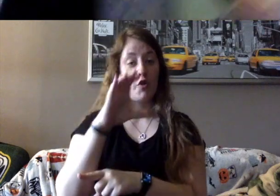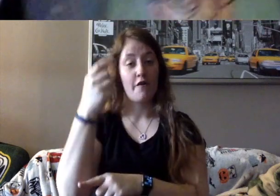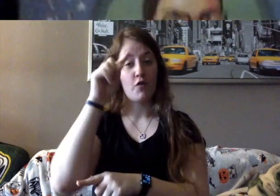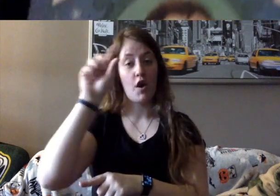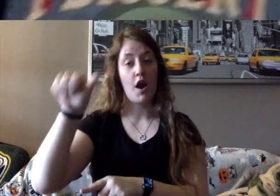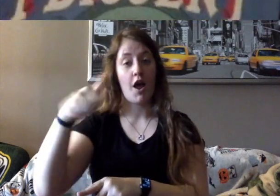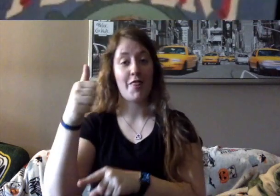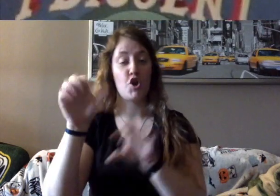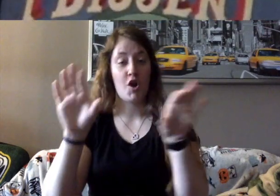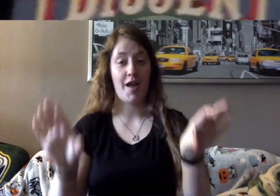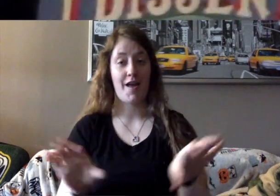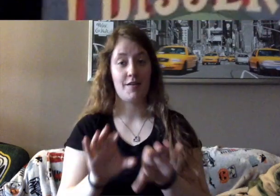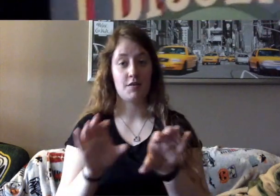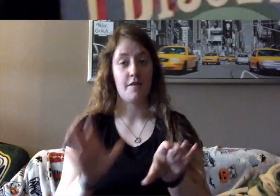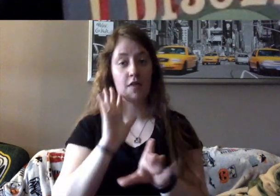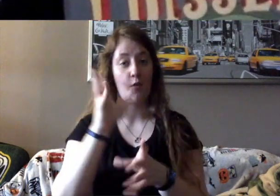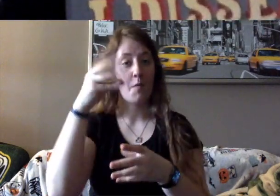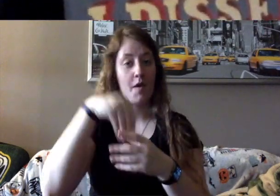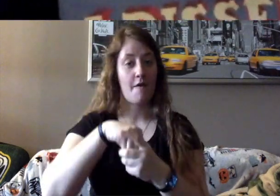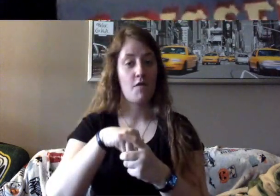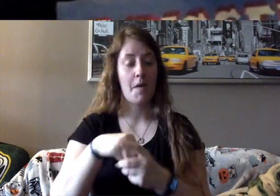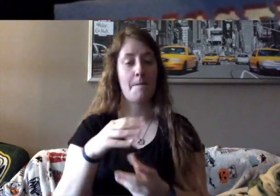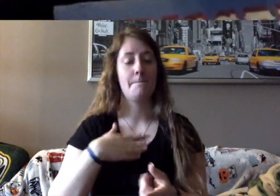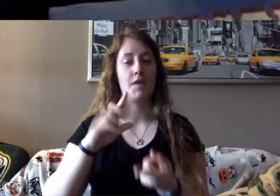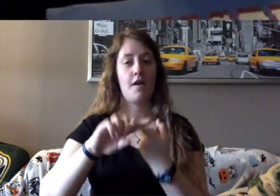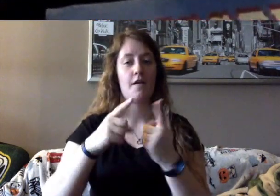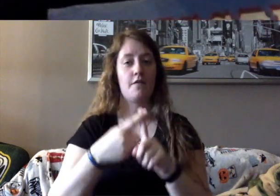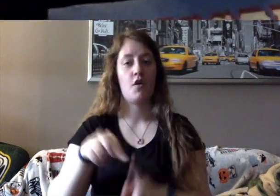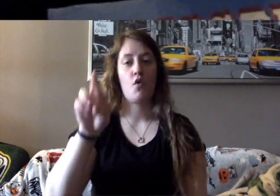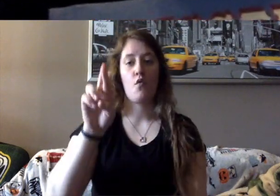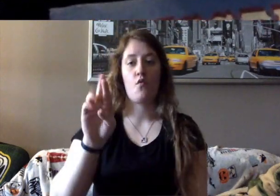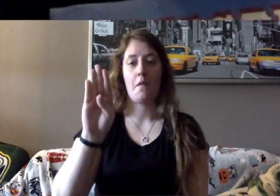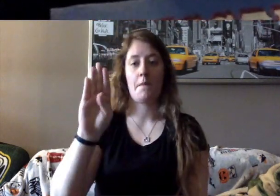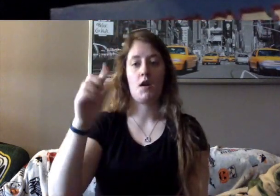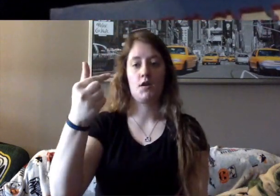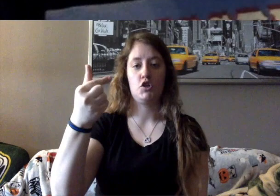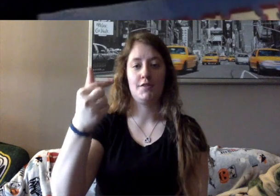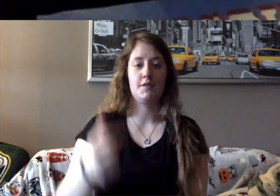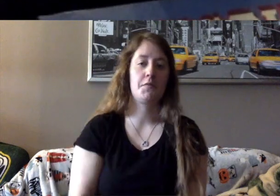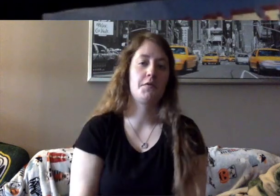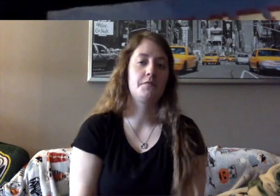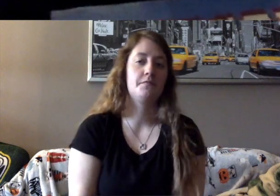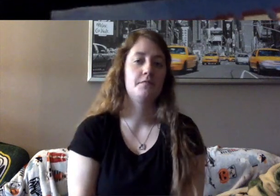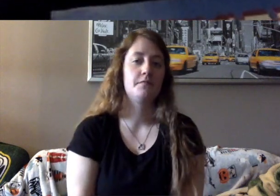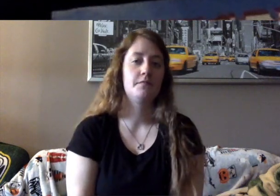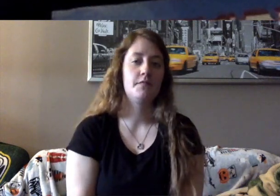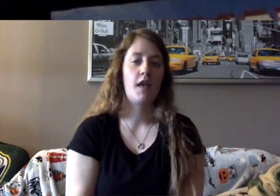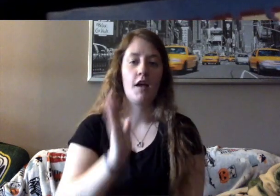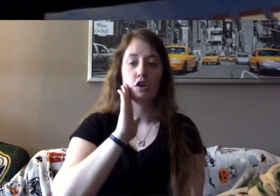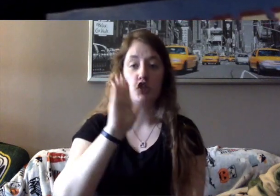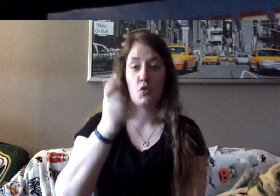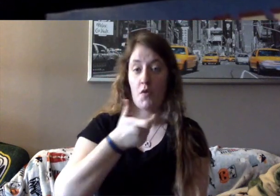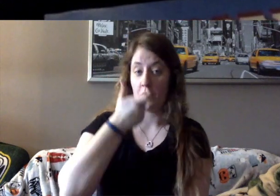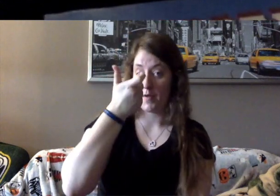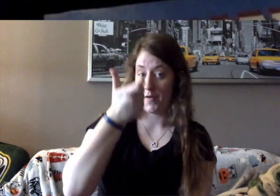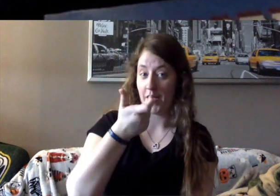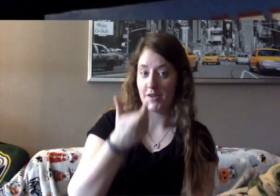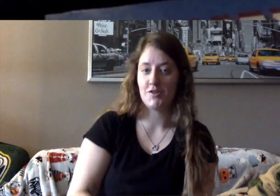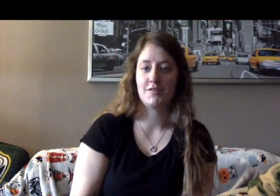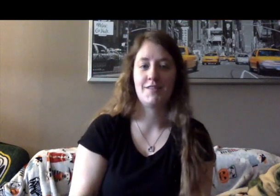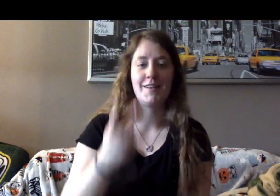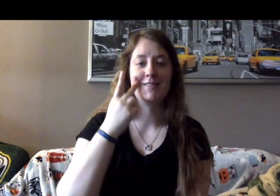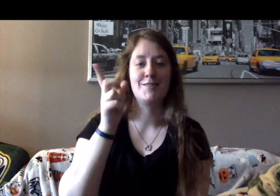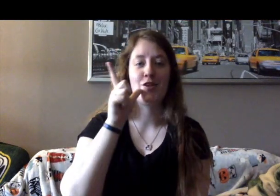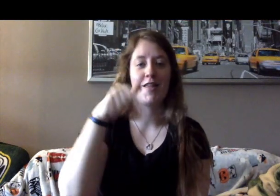involving my friend Ruth Bader Ginsburg. She will be watching. See you guys later. Bye-bye.